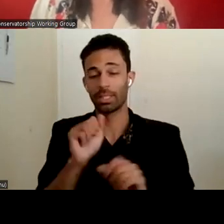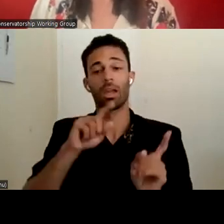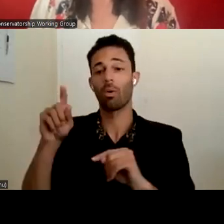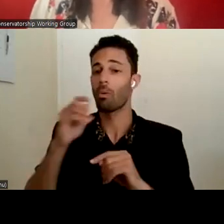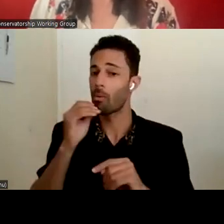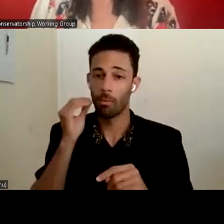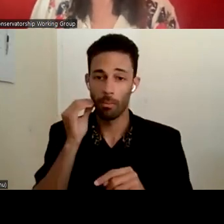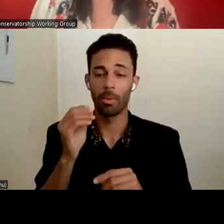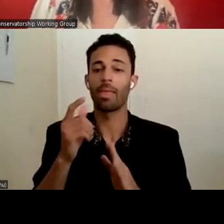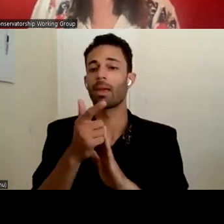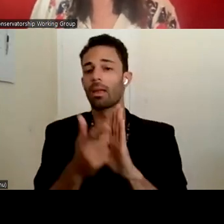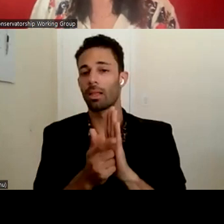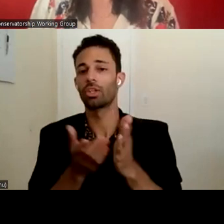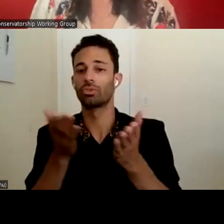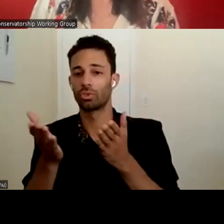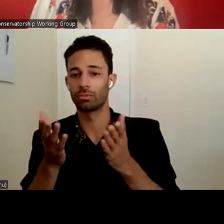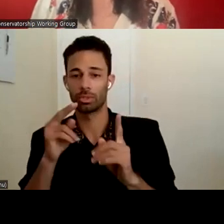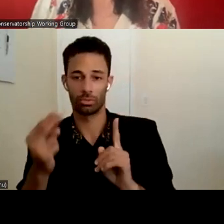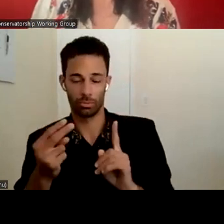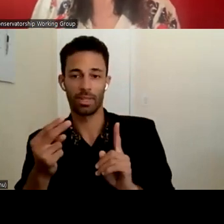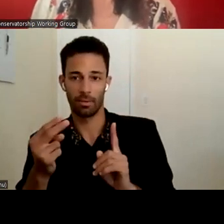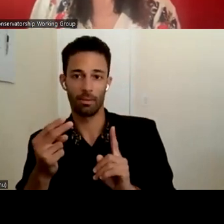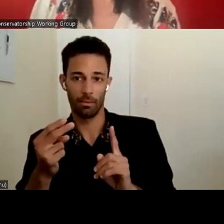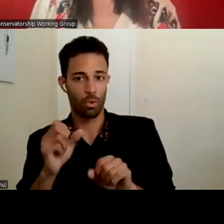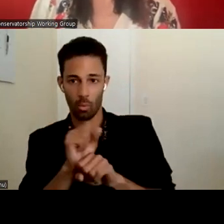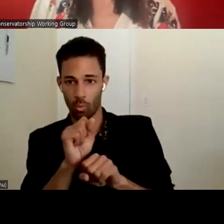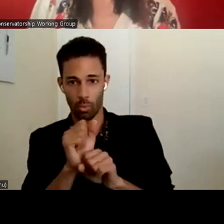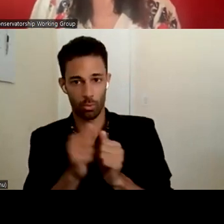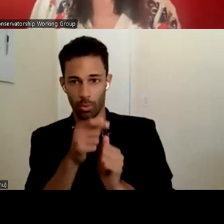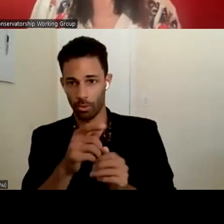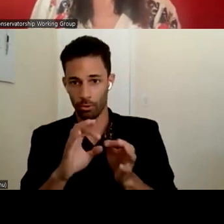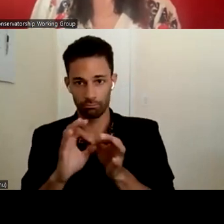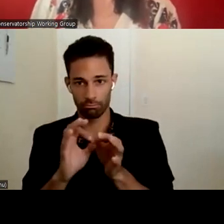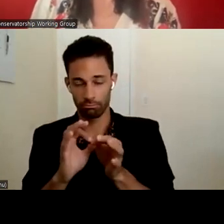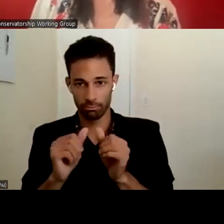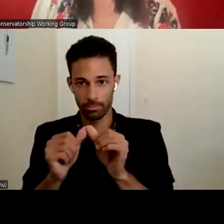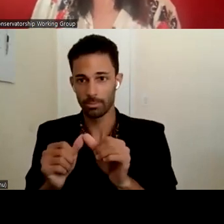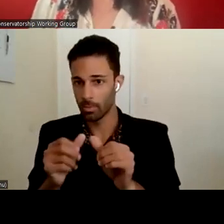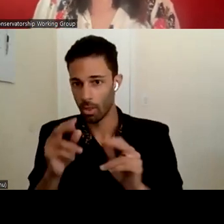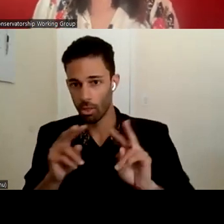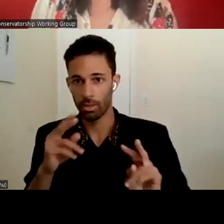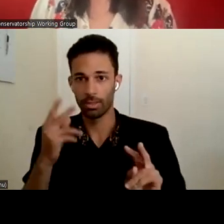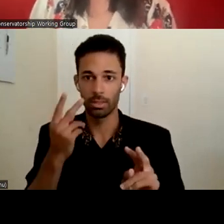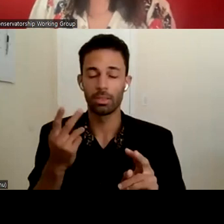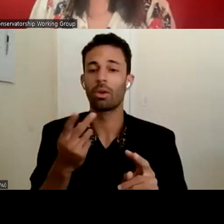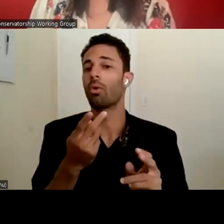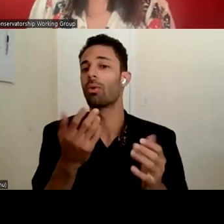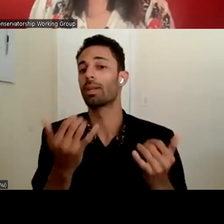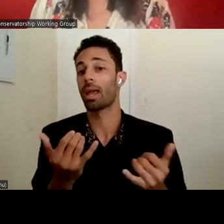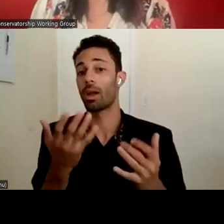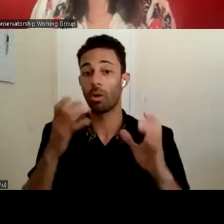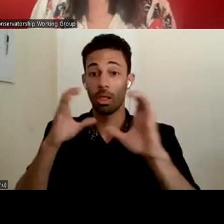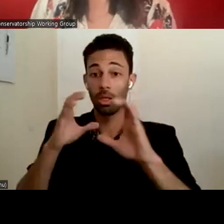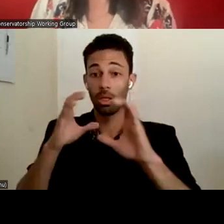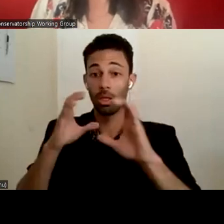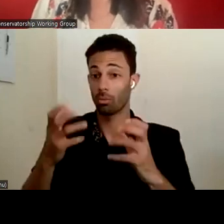And then from a legal services, um, perspective, we were working with her, like, you know, looking to see like, okay, where, where do you want to live now? Do you want to live with